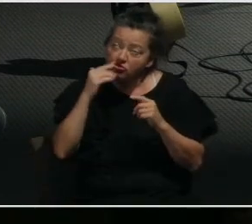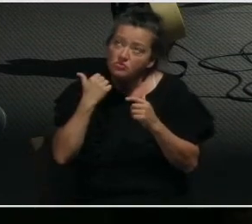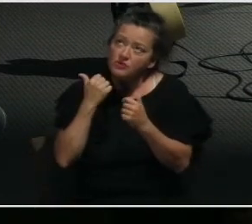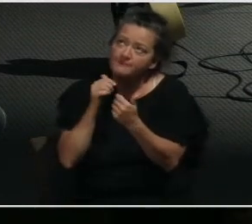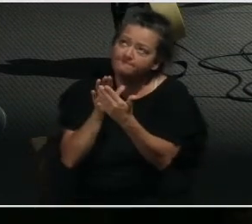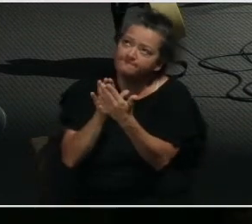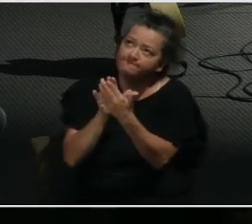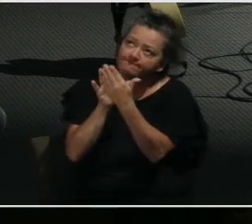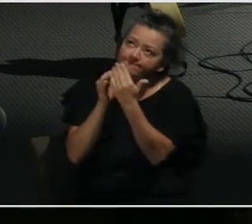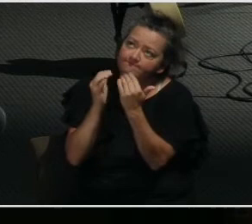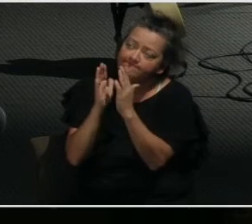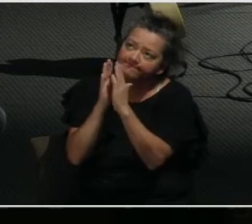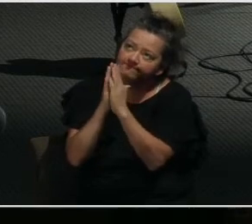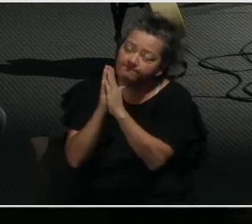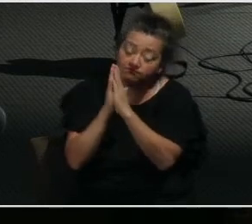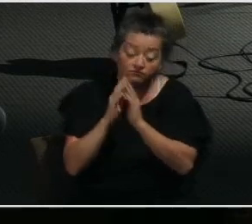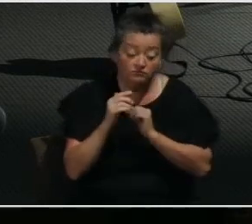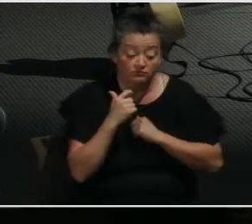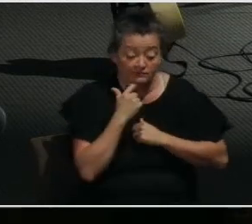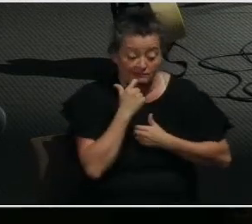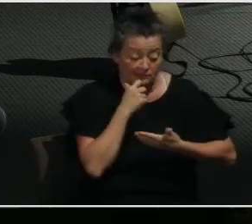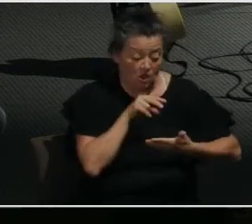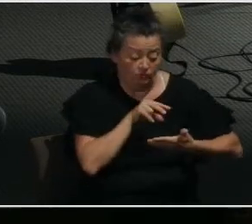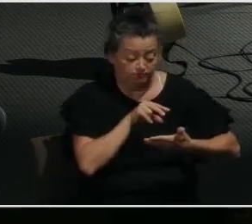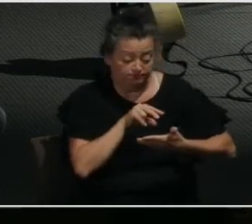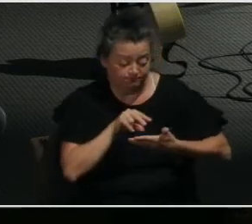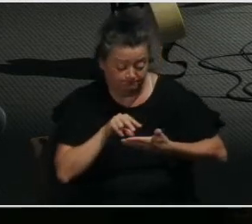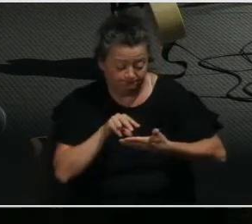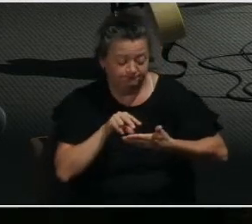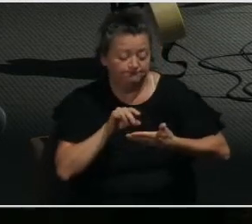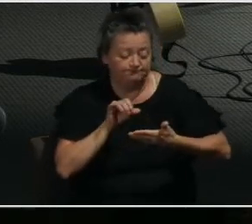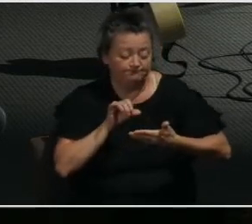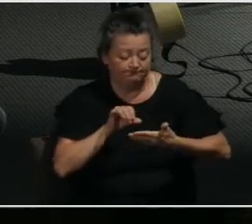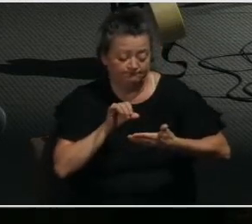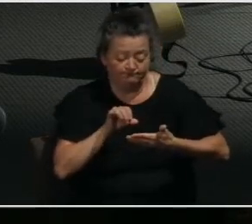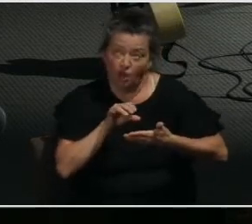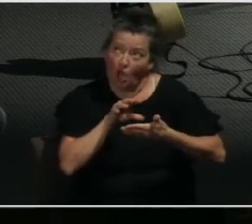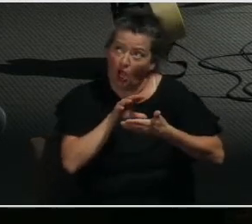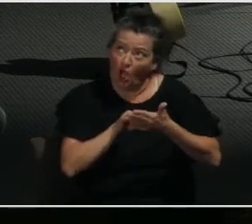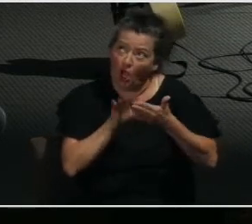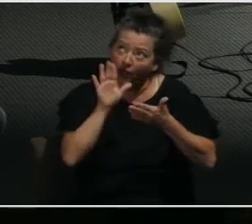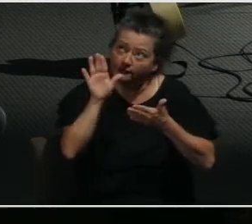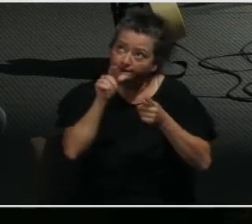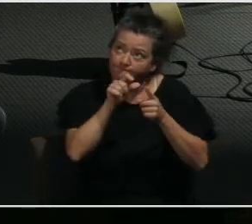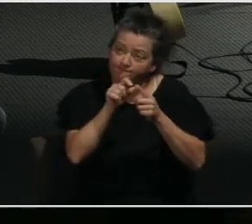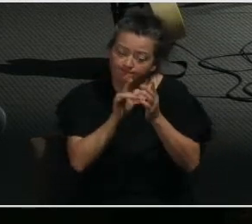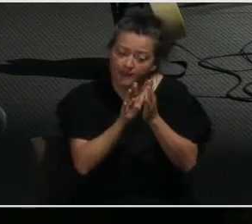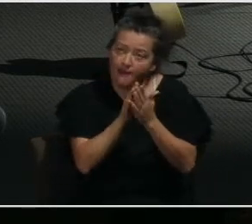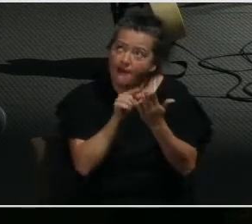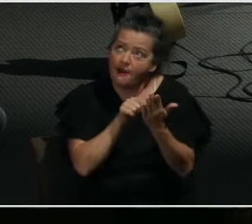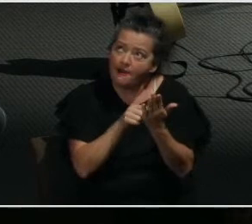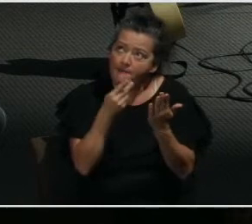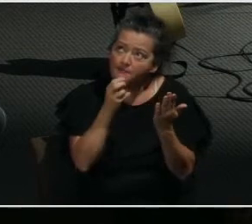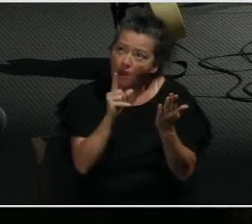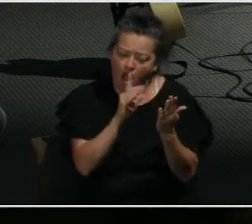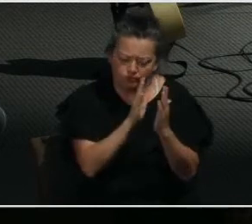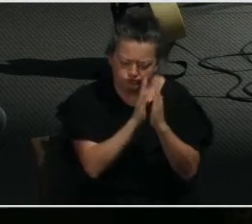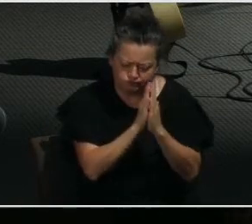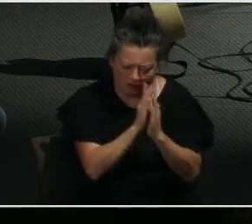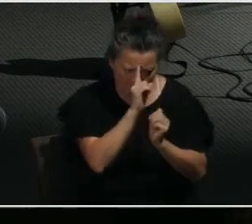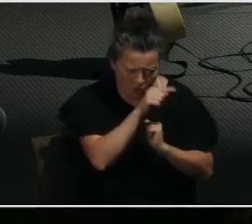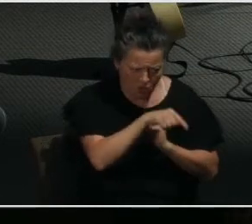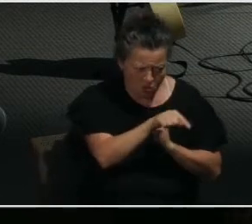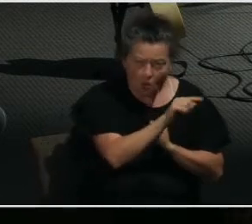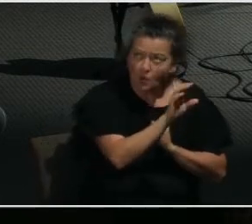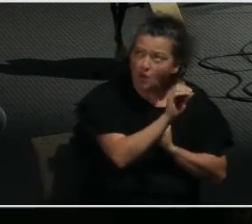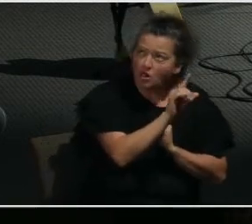and we have heard your word and we have seen what Paul prayed for the Colossians. We see the wisdom of this prayer. We see